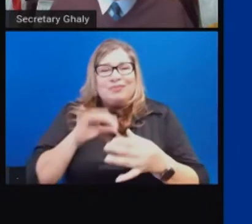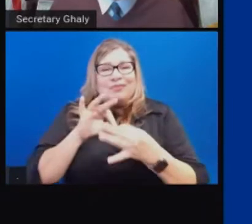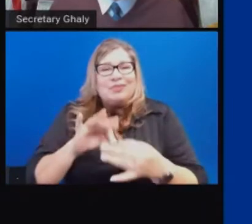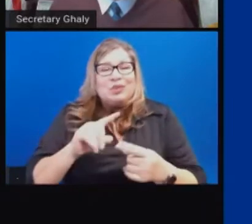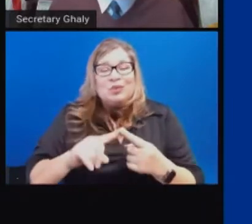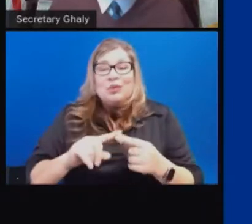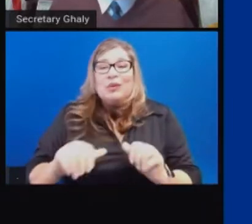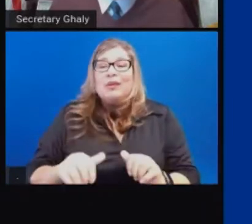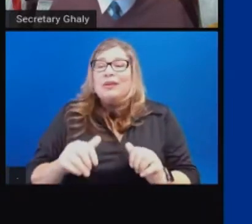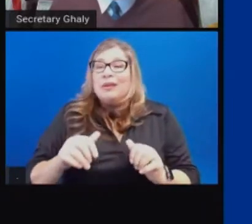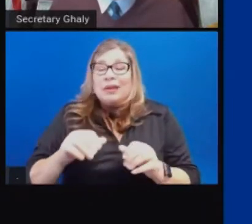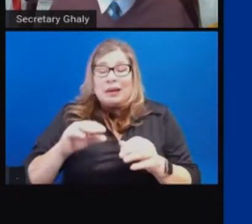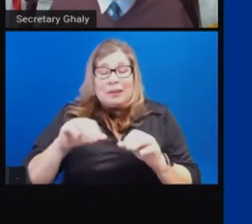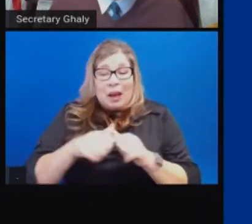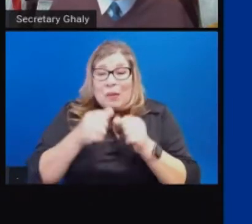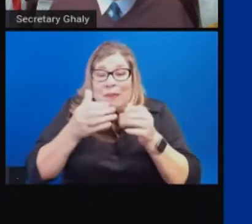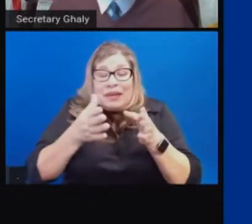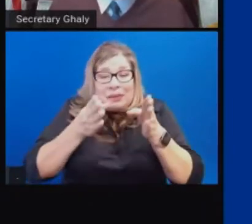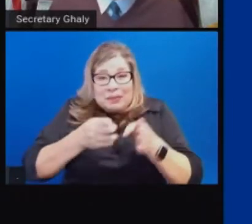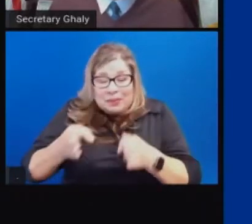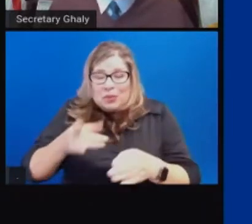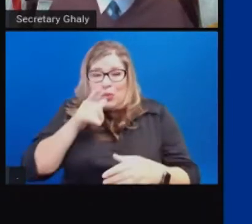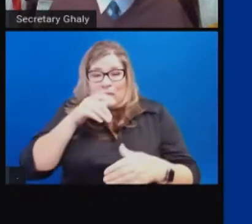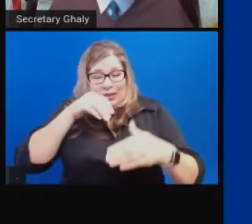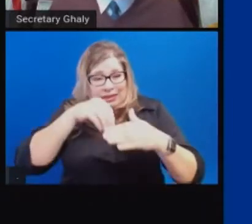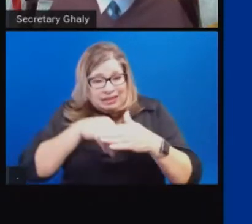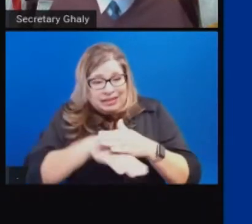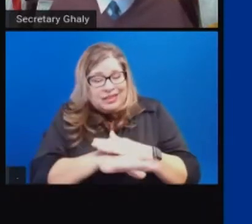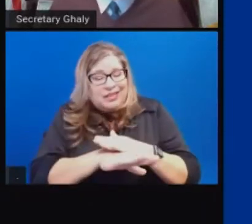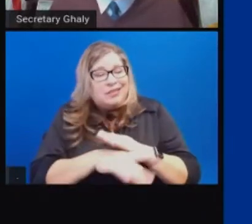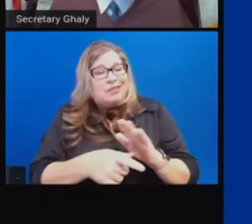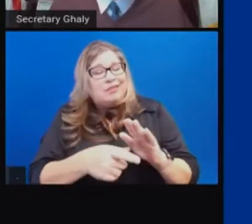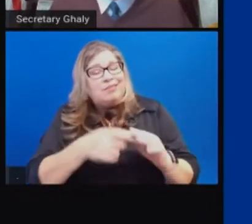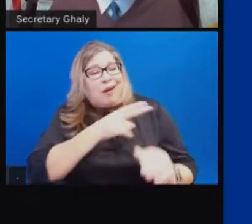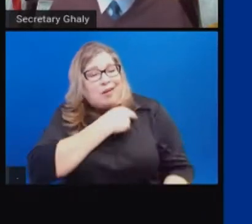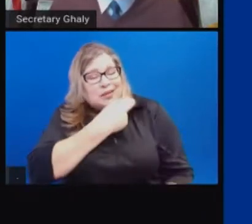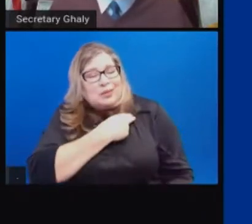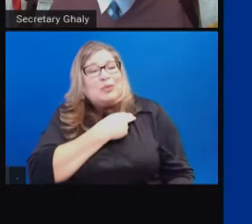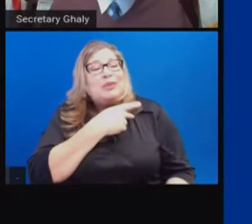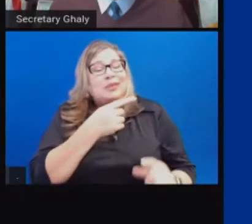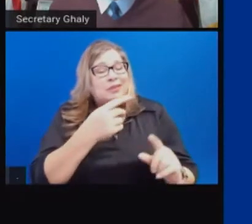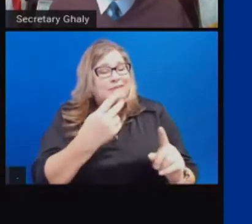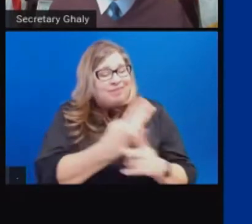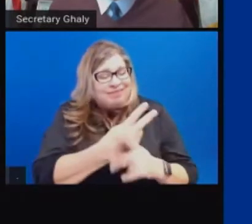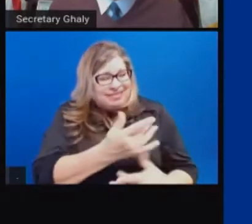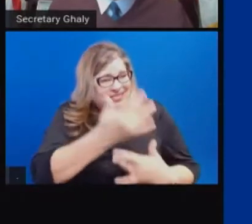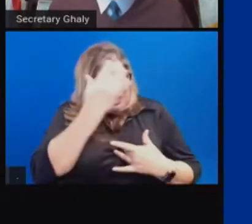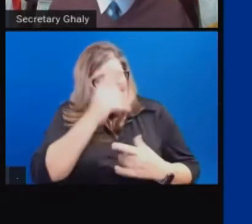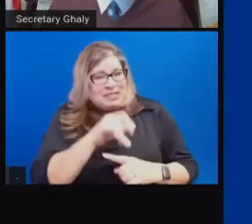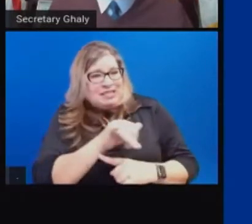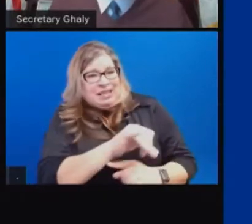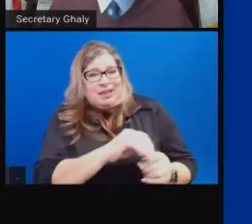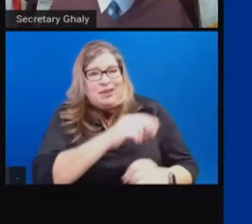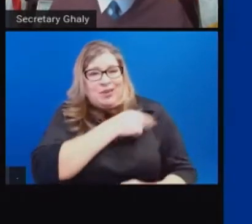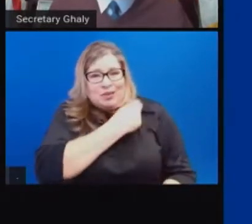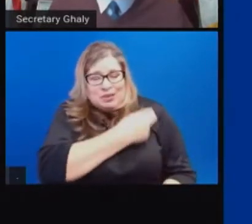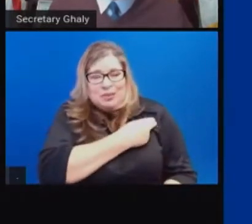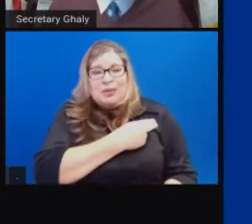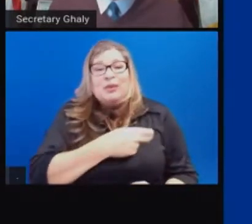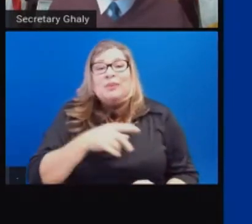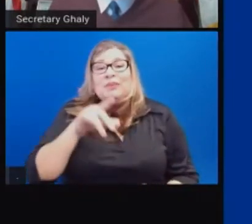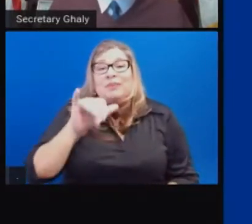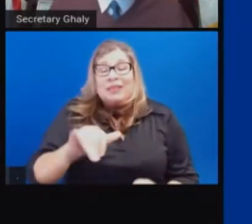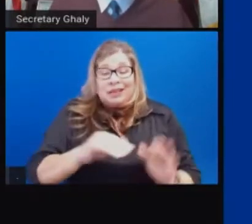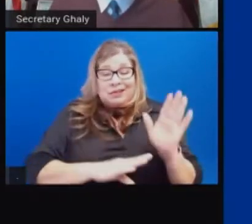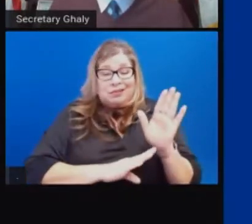of admissions, here you can see that with the regional stay-at-home order tracking with the white solid